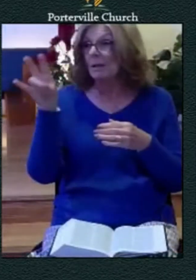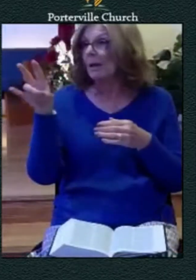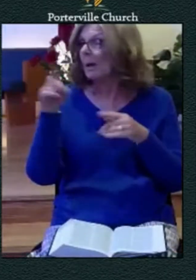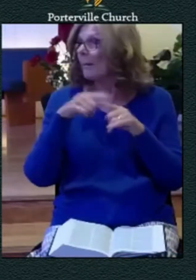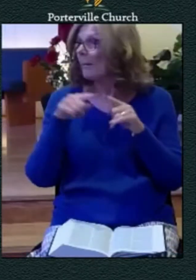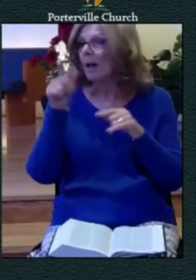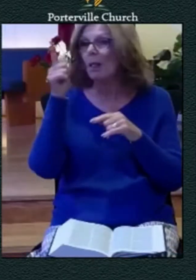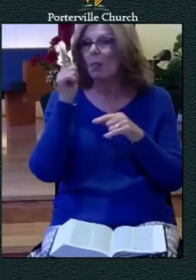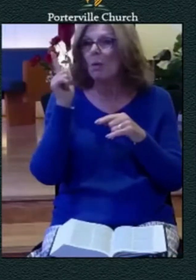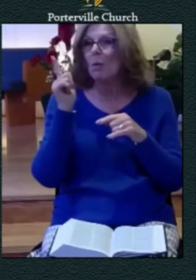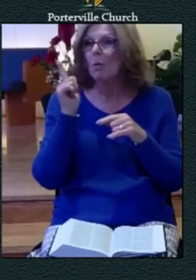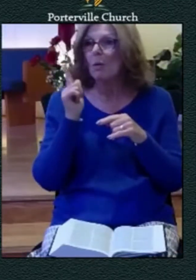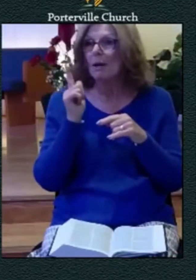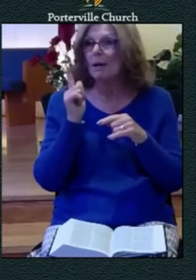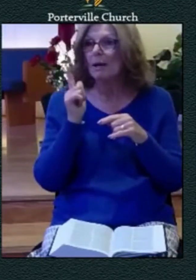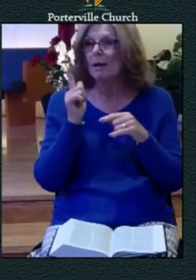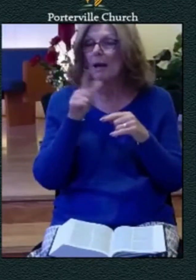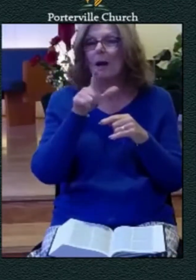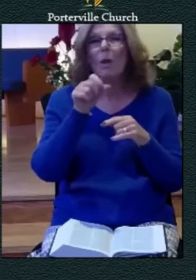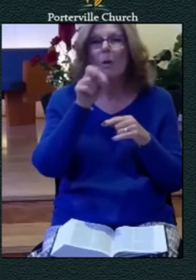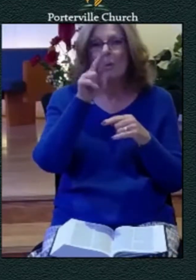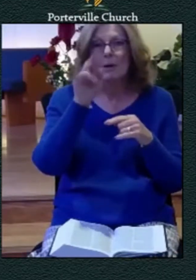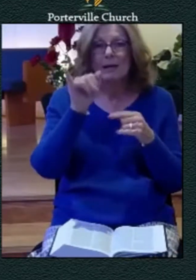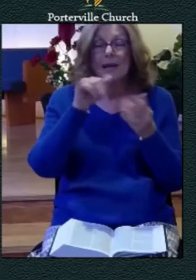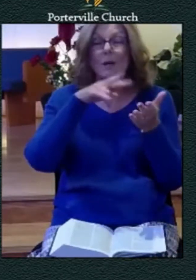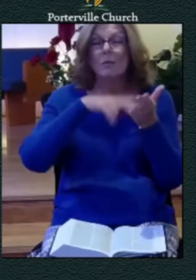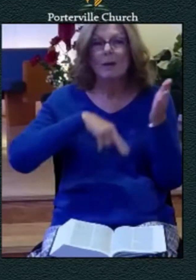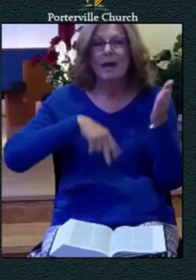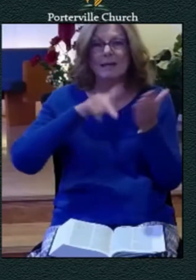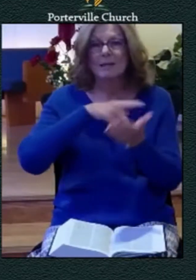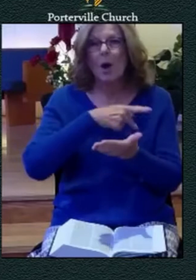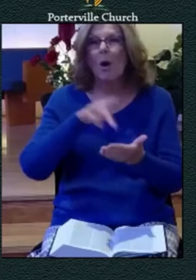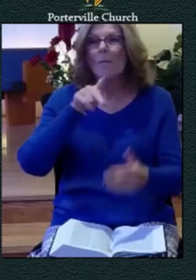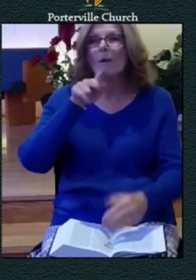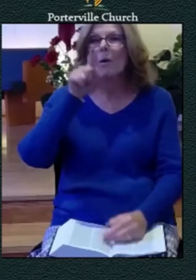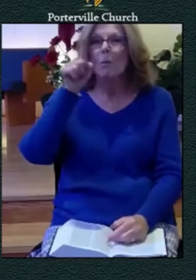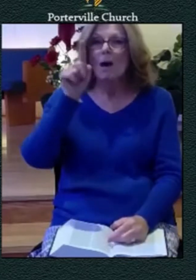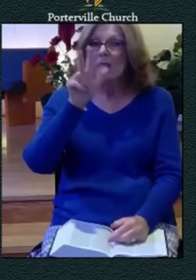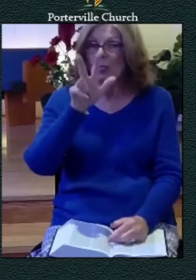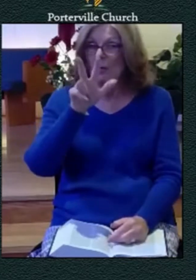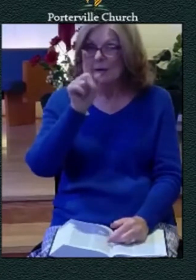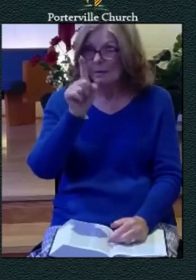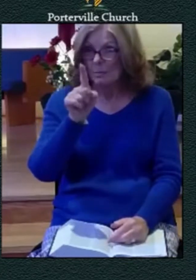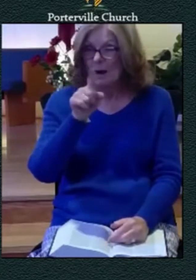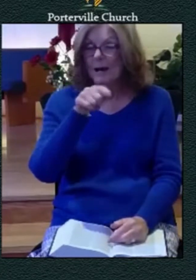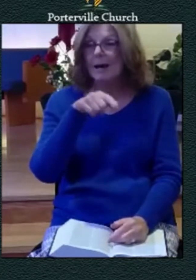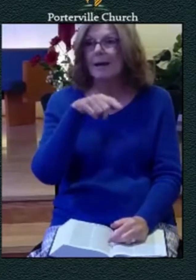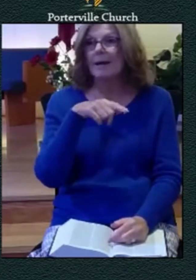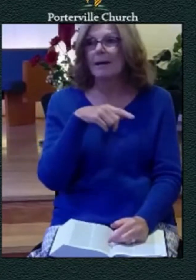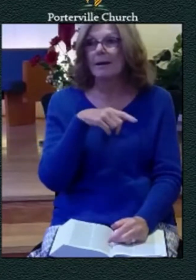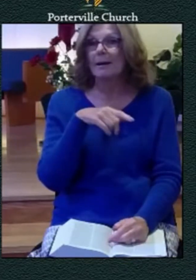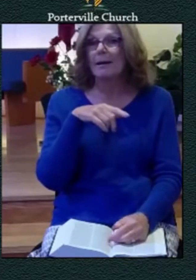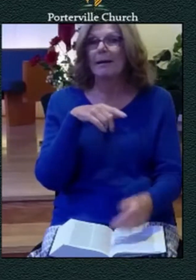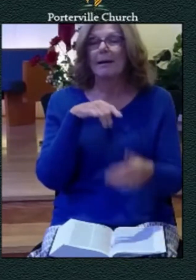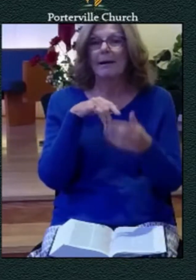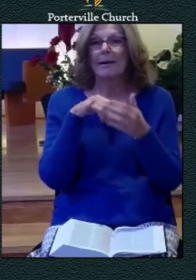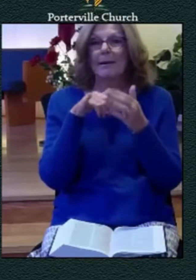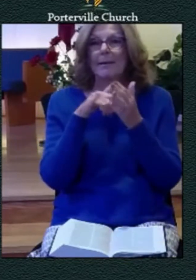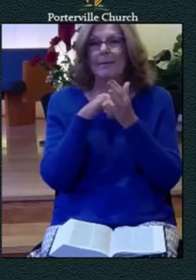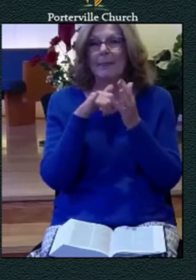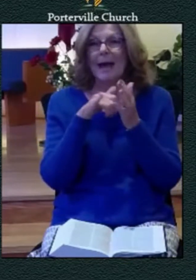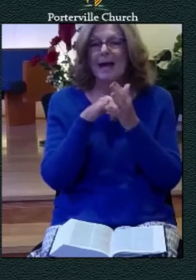from psalms 131 where it paints that picture of a weaned child